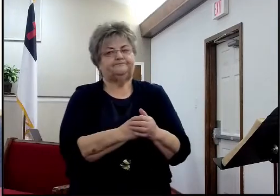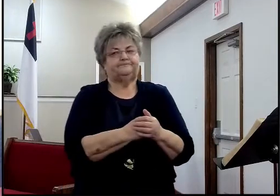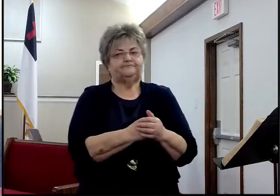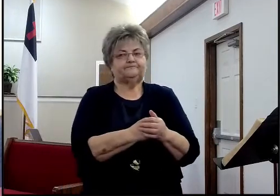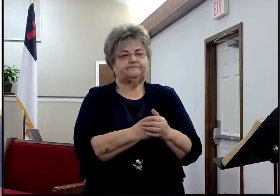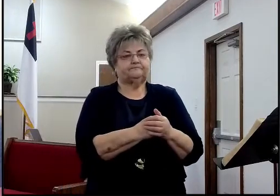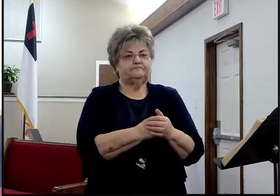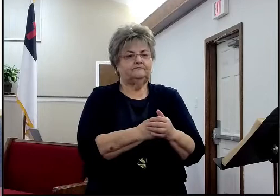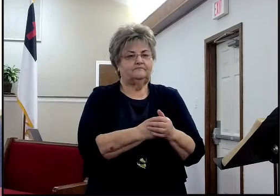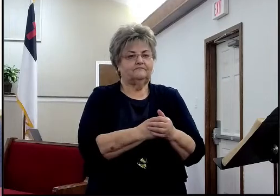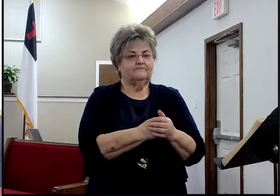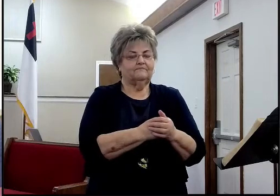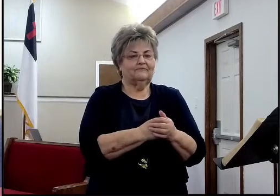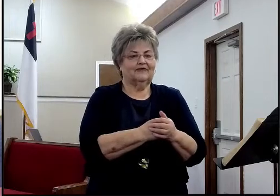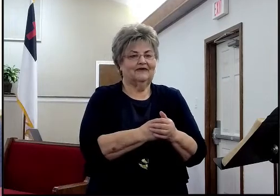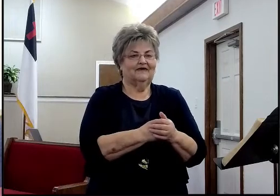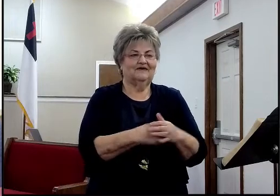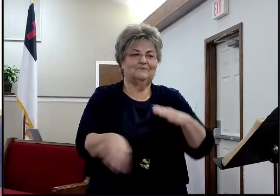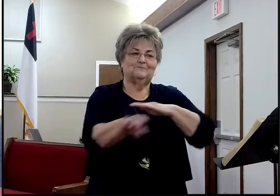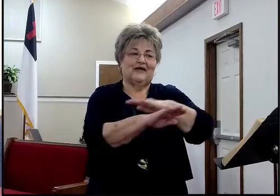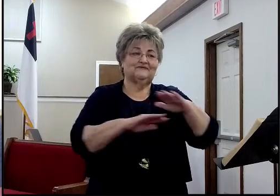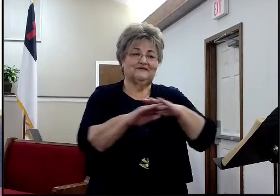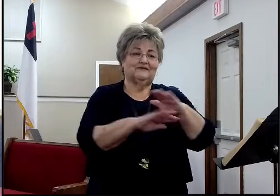This is going to be, basically this morning, Sunday school.